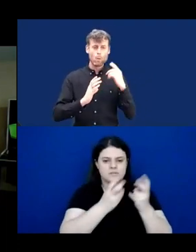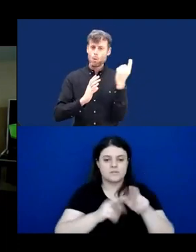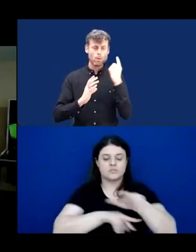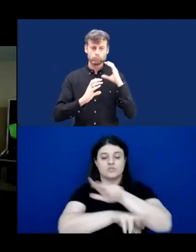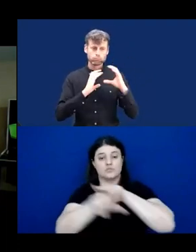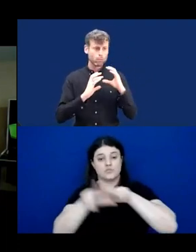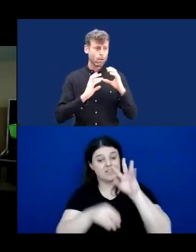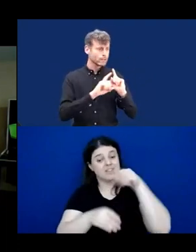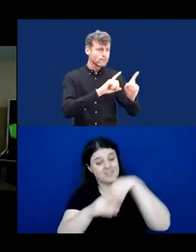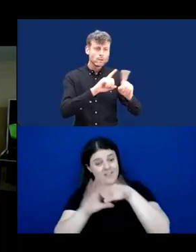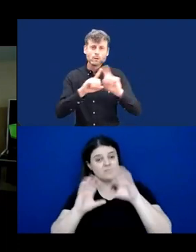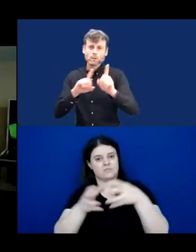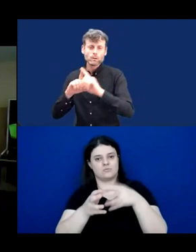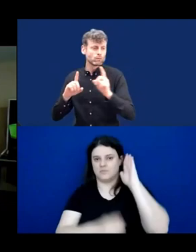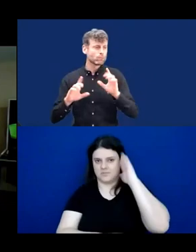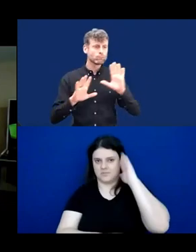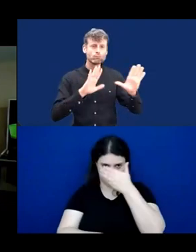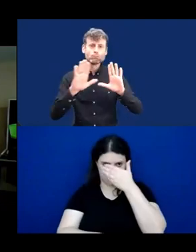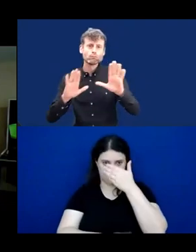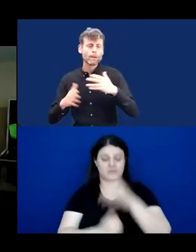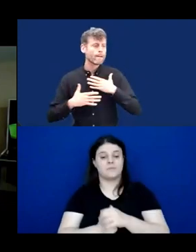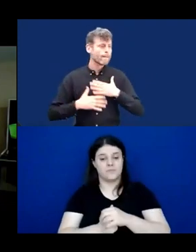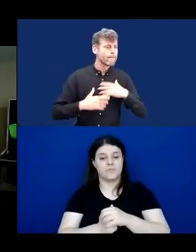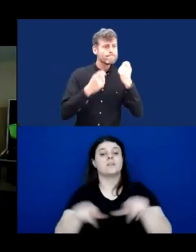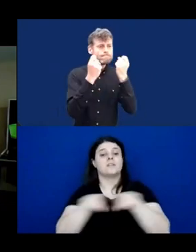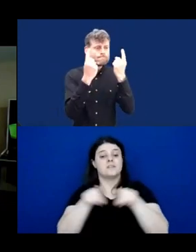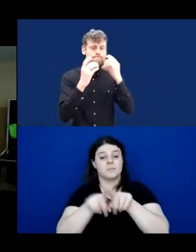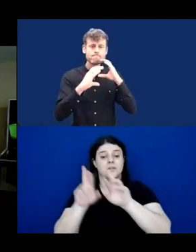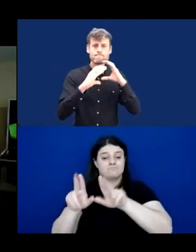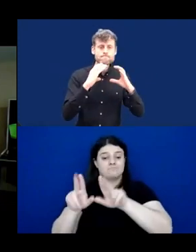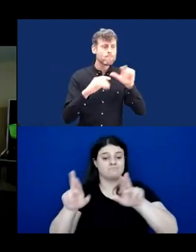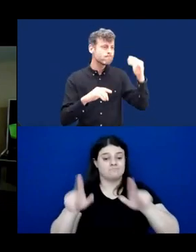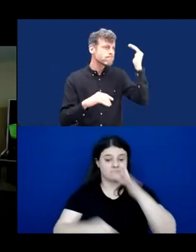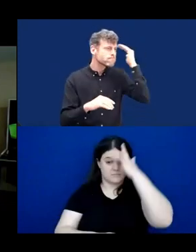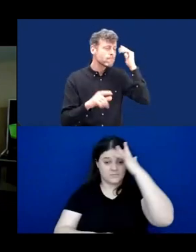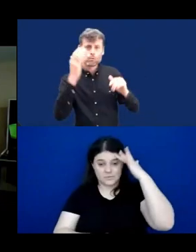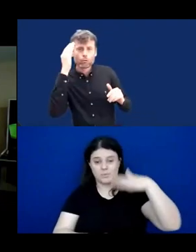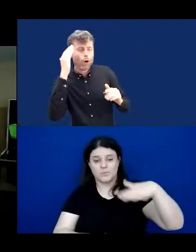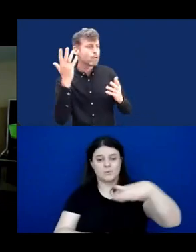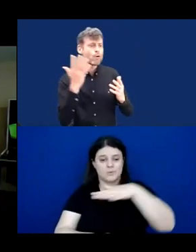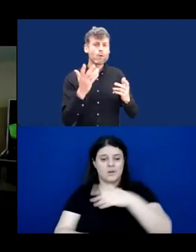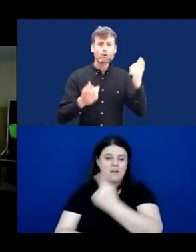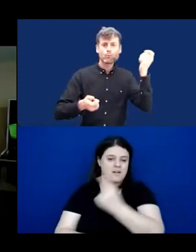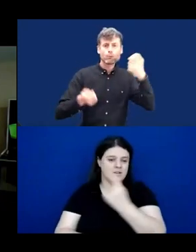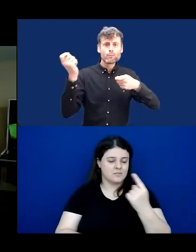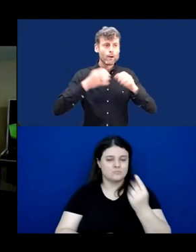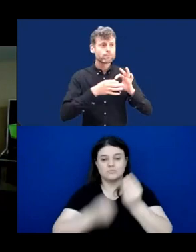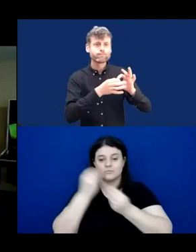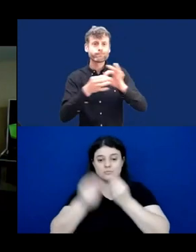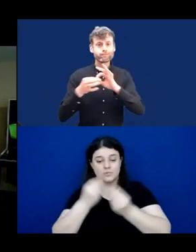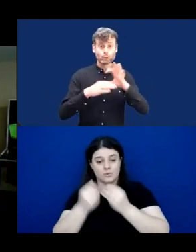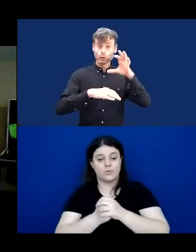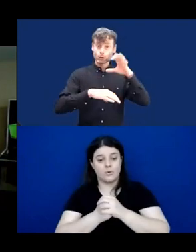and the different backgrounds that people have and bring to our community. And the fact that touch